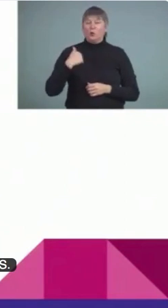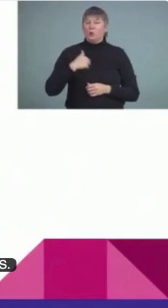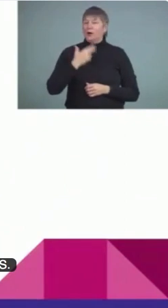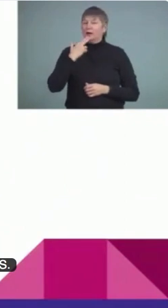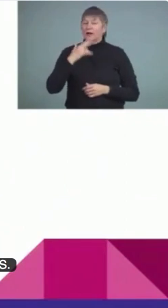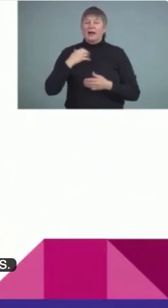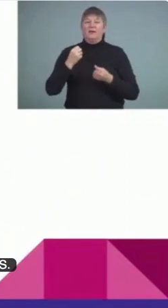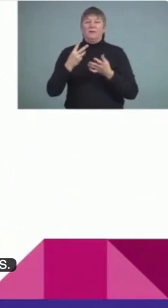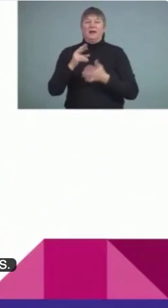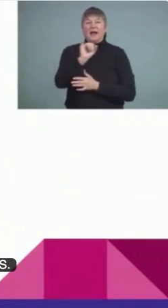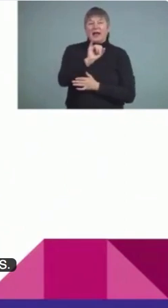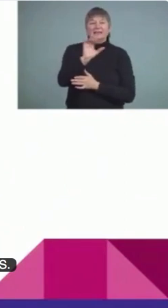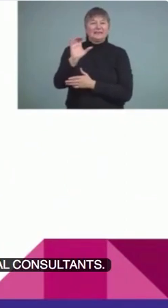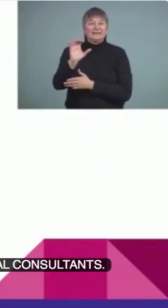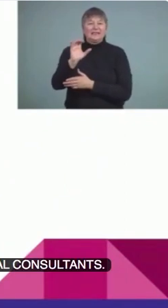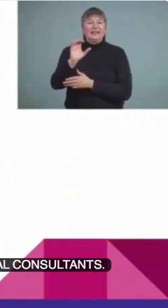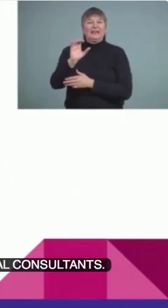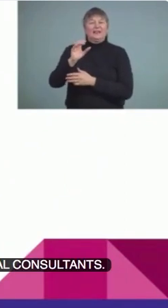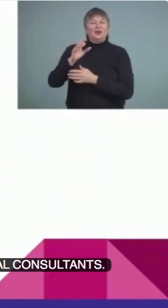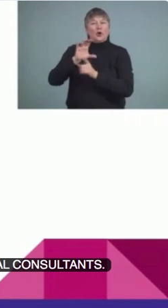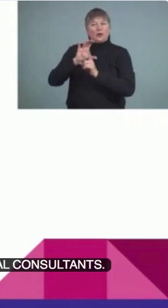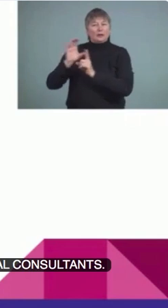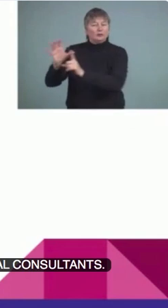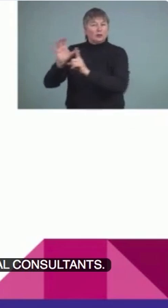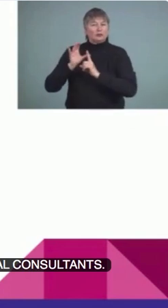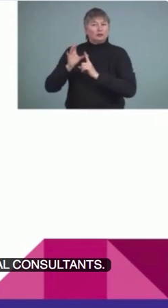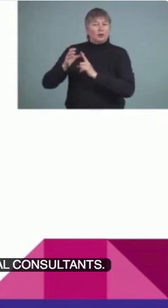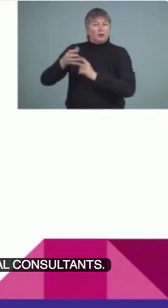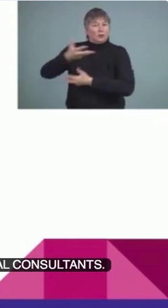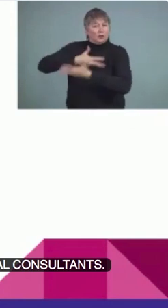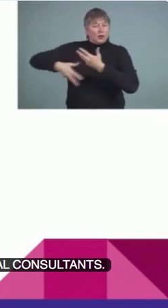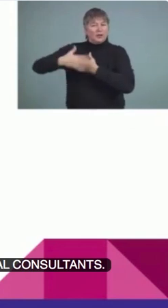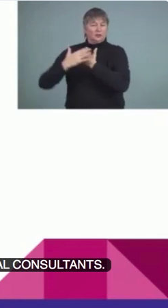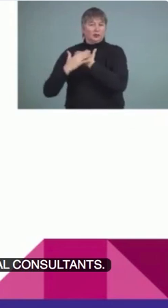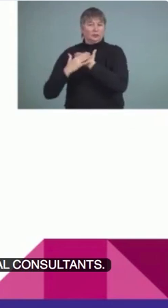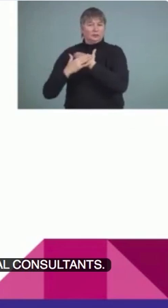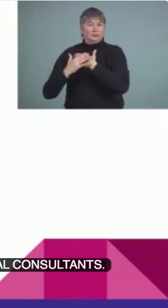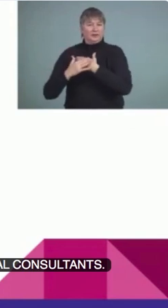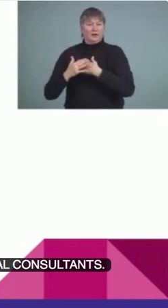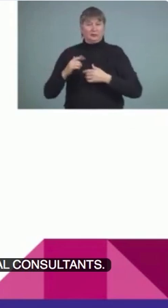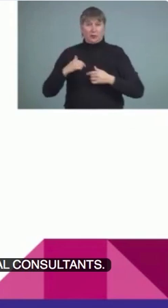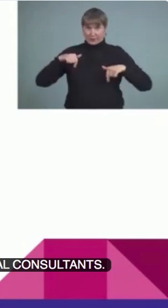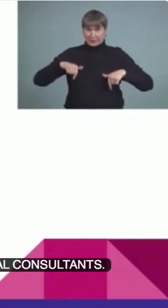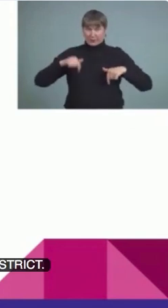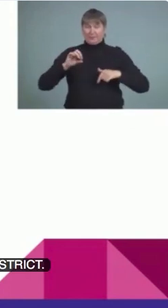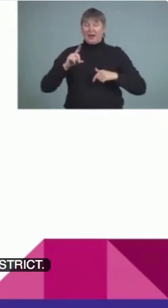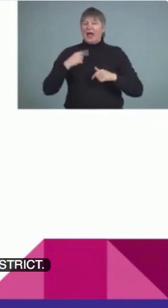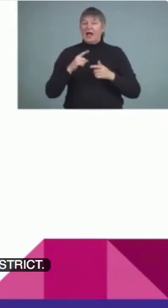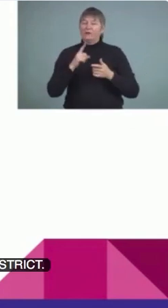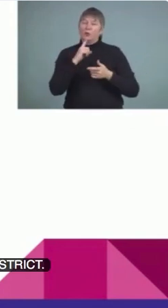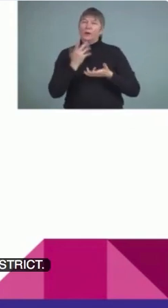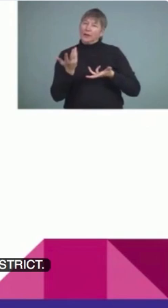So they have a two-purpose job in our district. They bridge